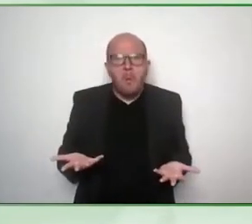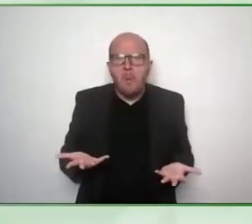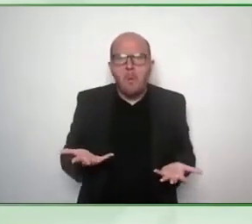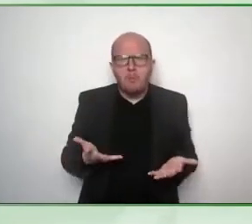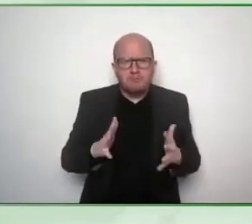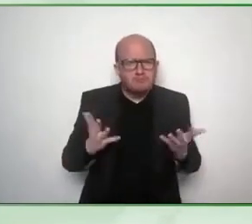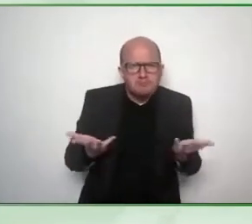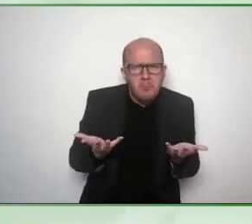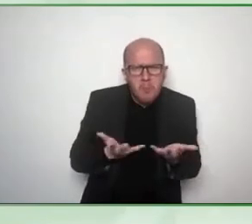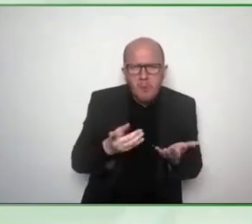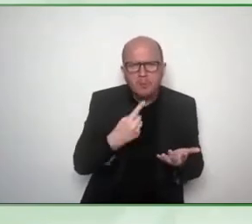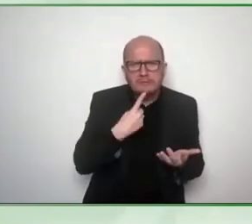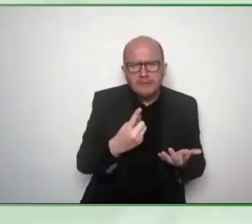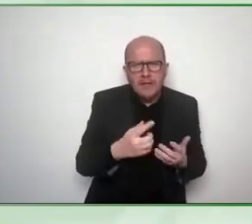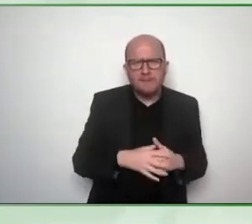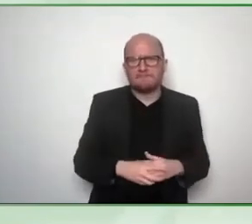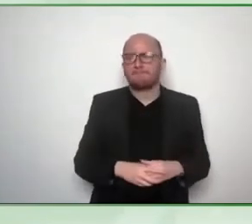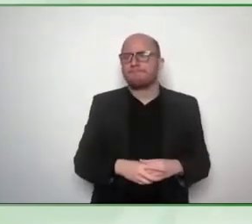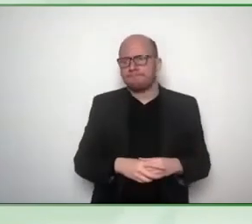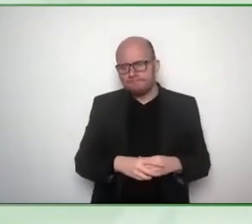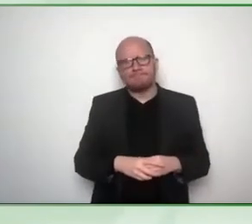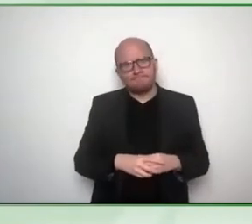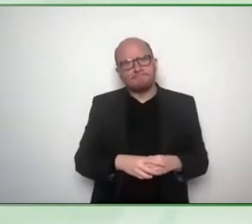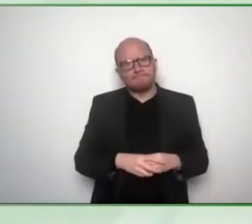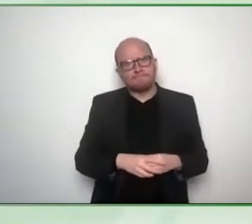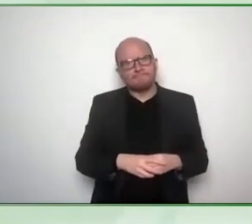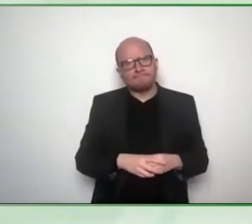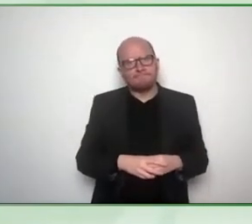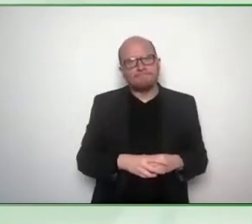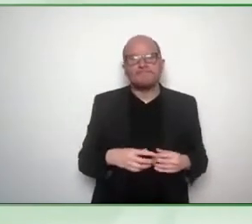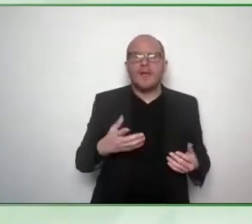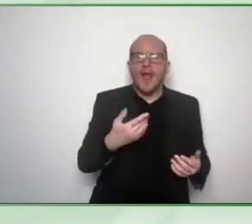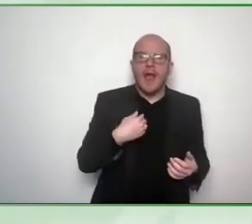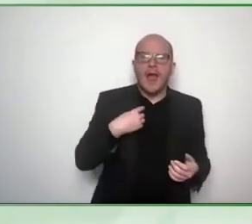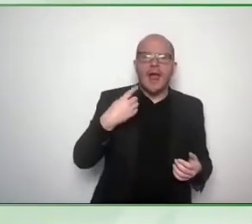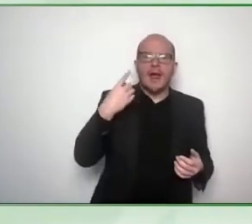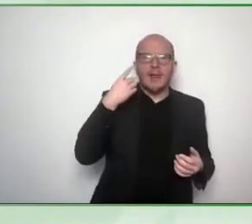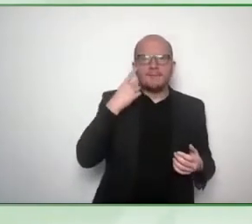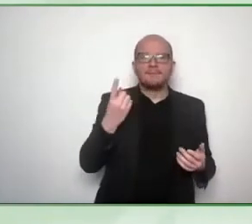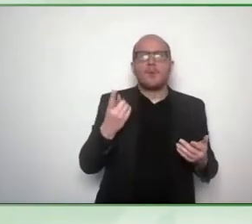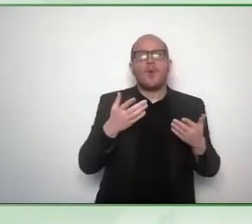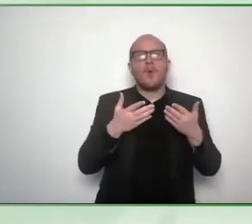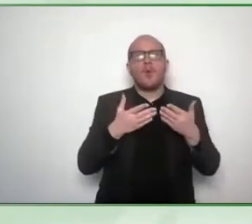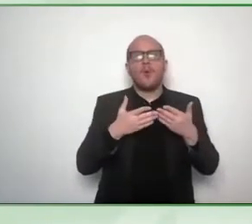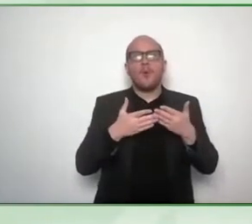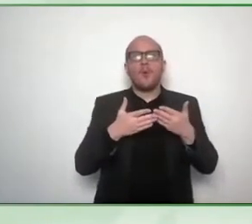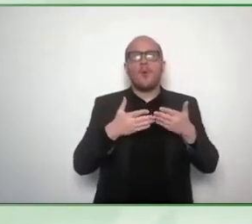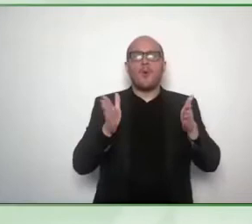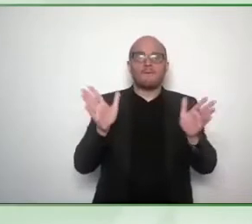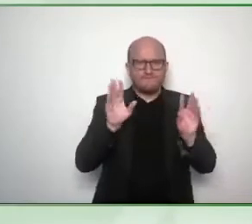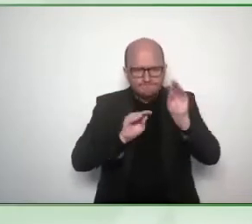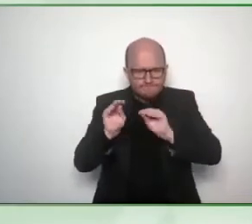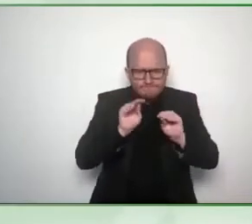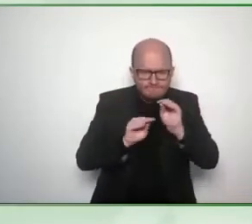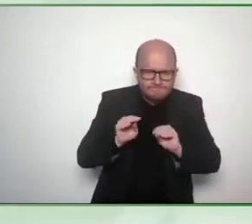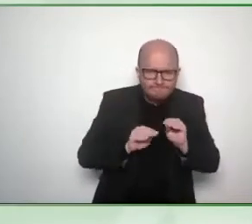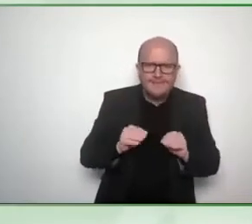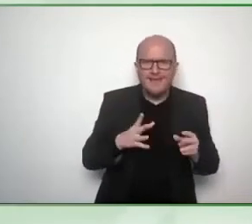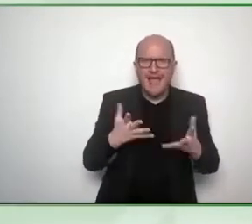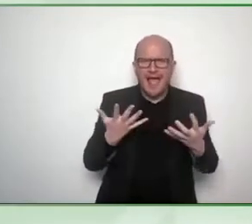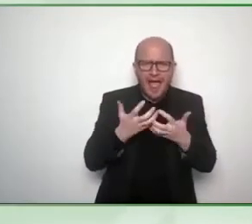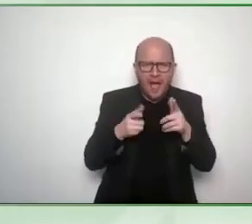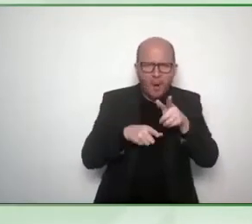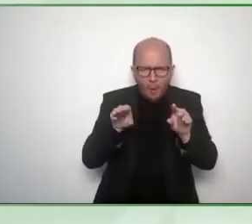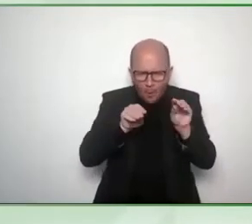universal design traditionally universal design just focused on architecture or user interfaces of technologies